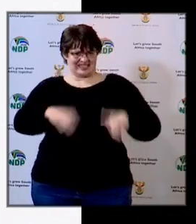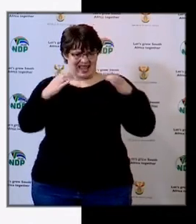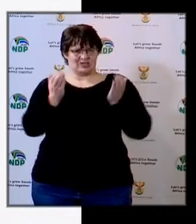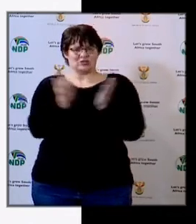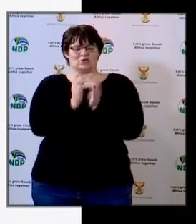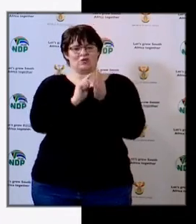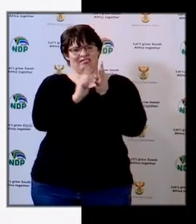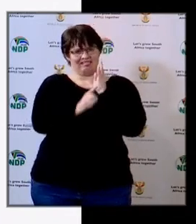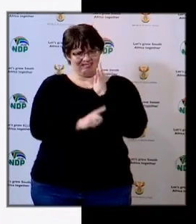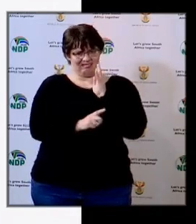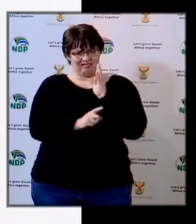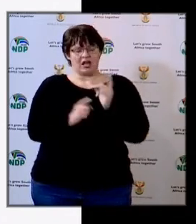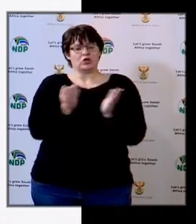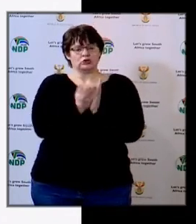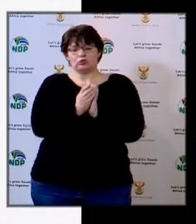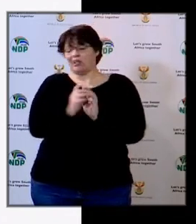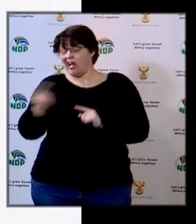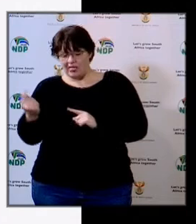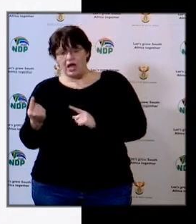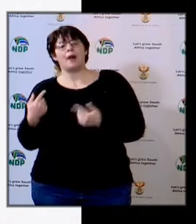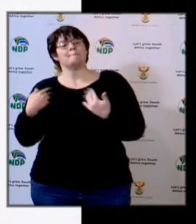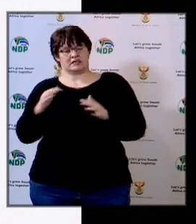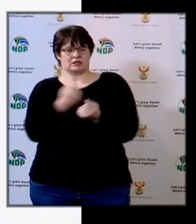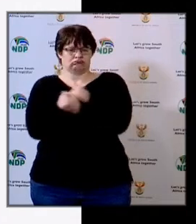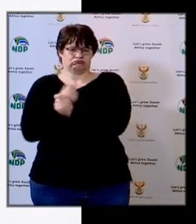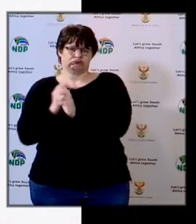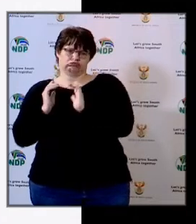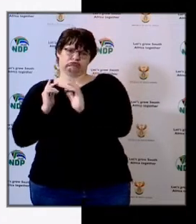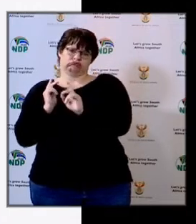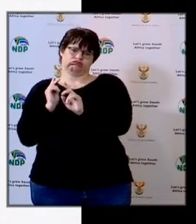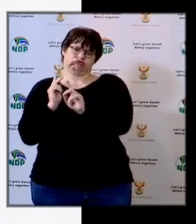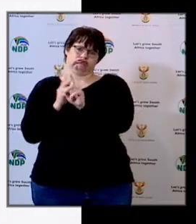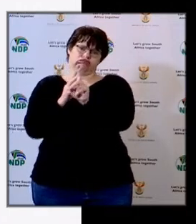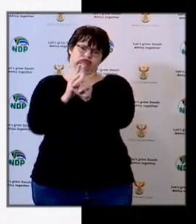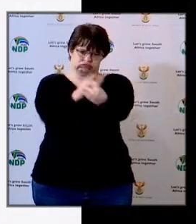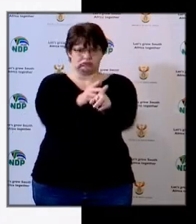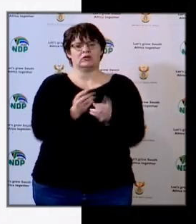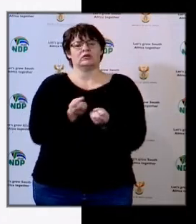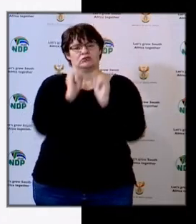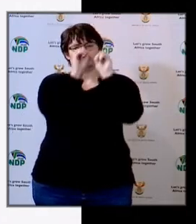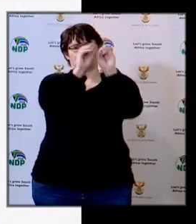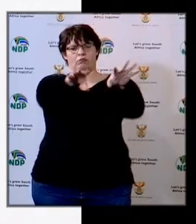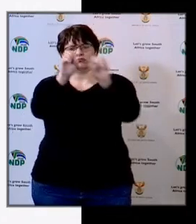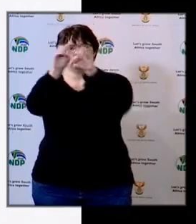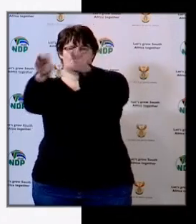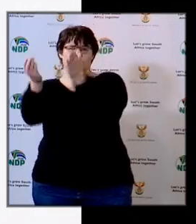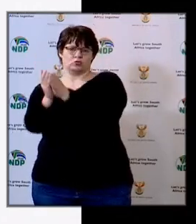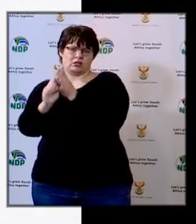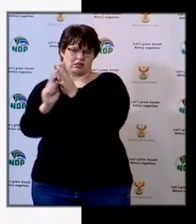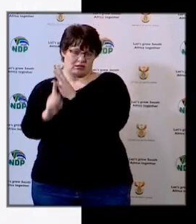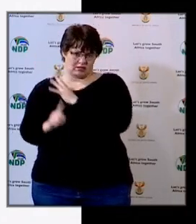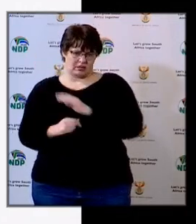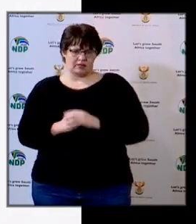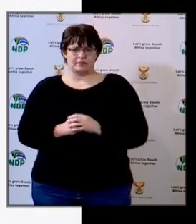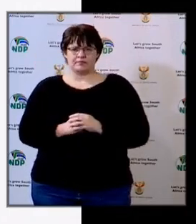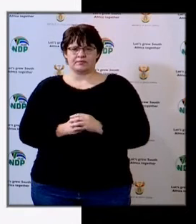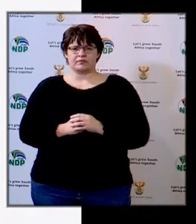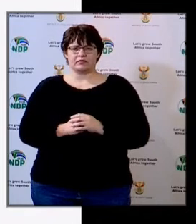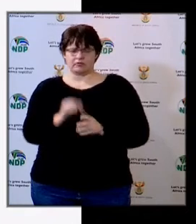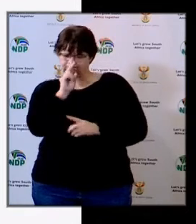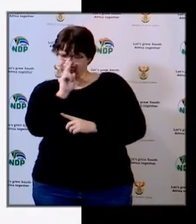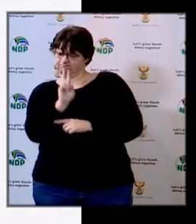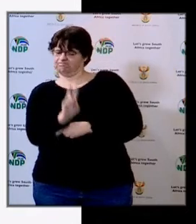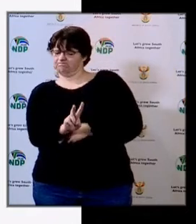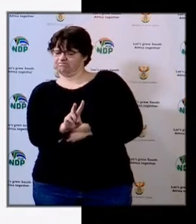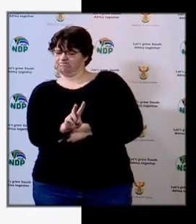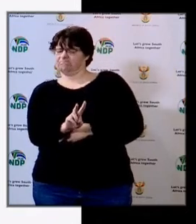to the schools, and the rest of the tanks are in transit on their way to the schools. What